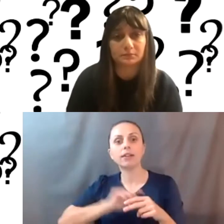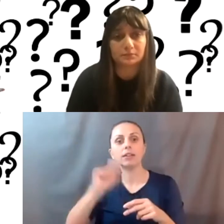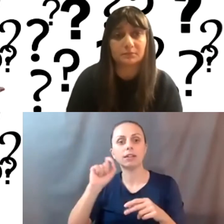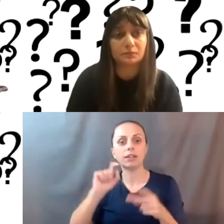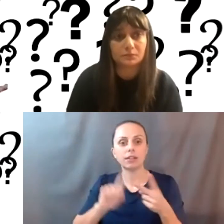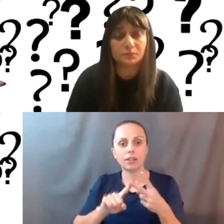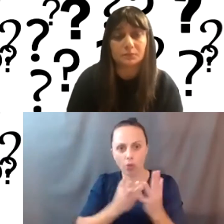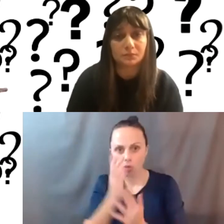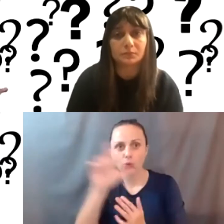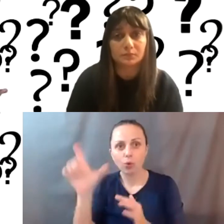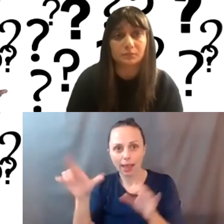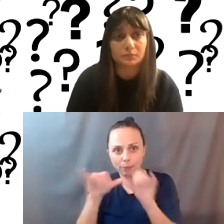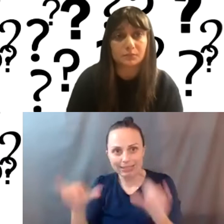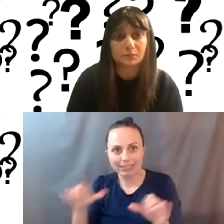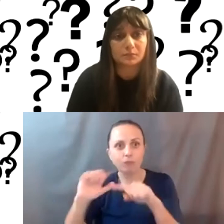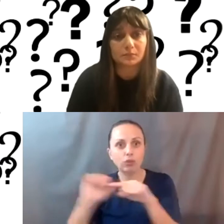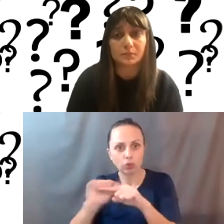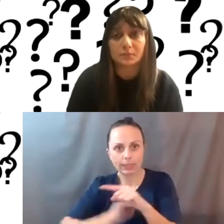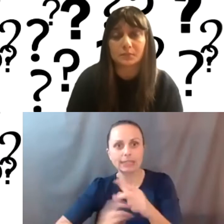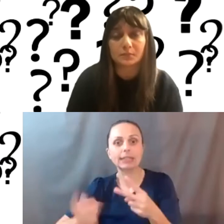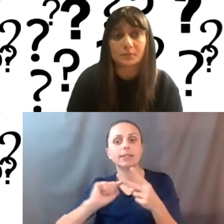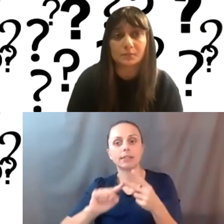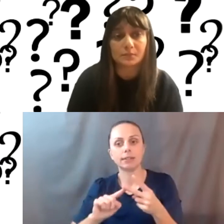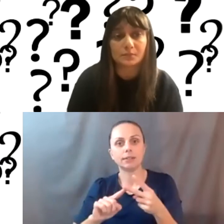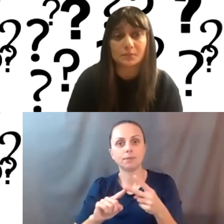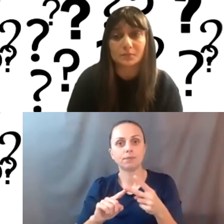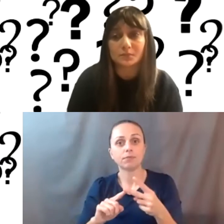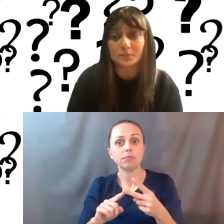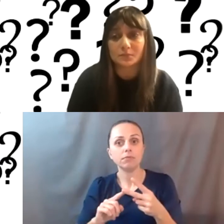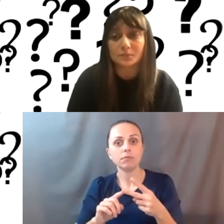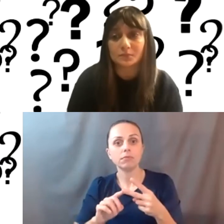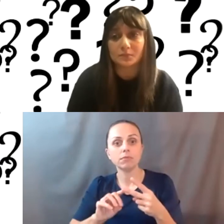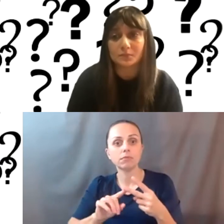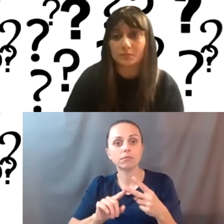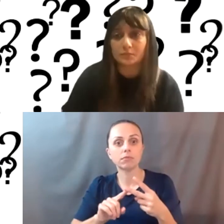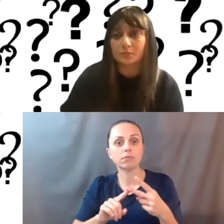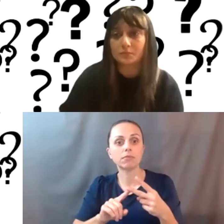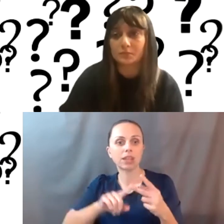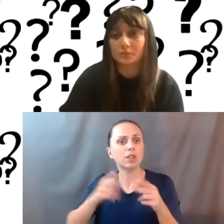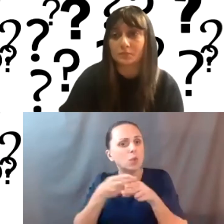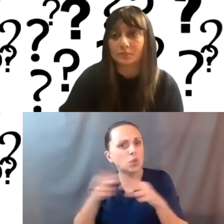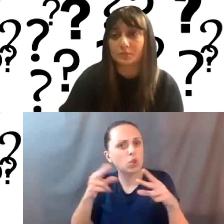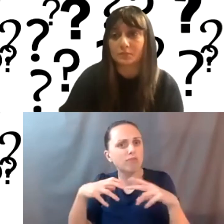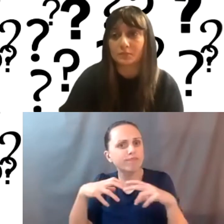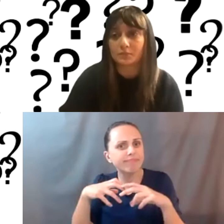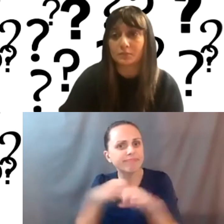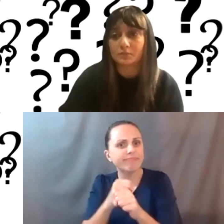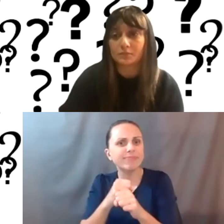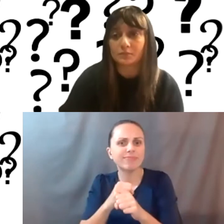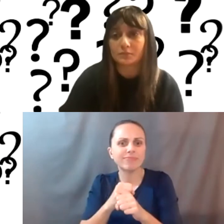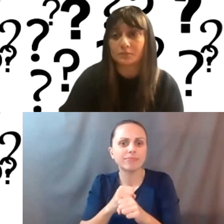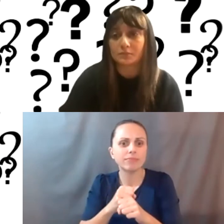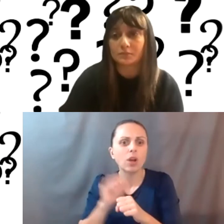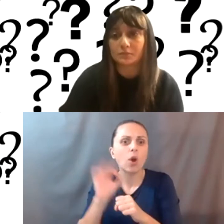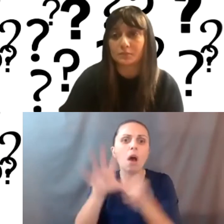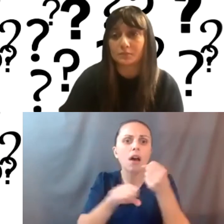through the library system for training. Um, I want if possible to do a quick little, um, there's a throw out here to